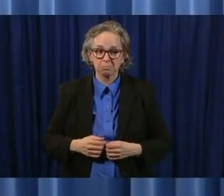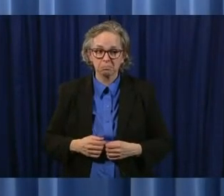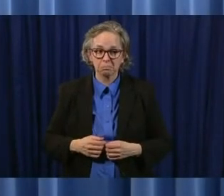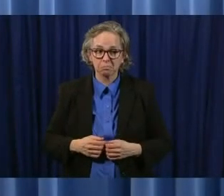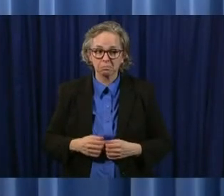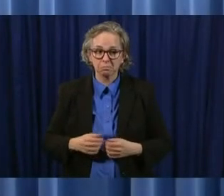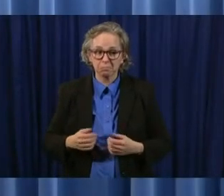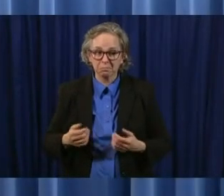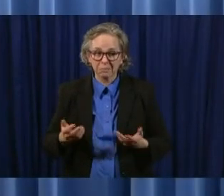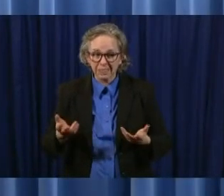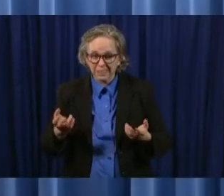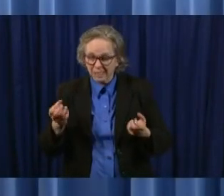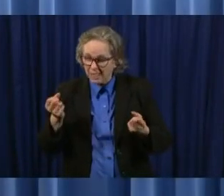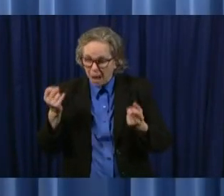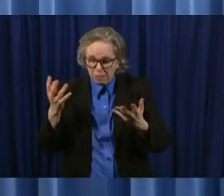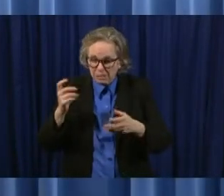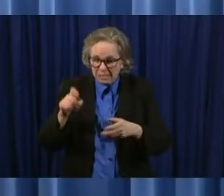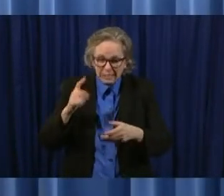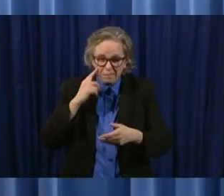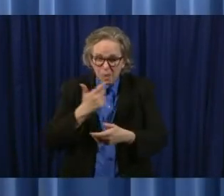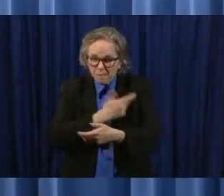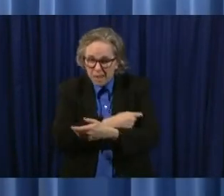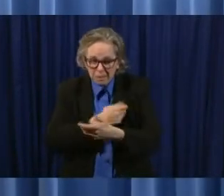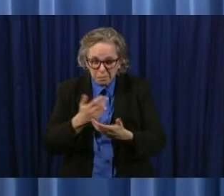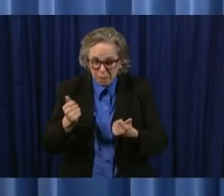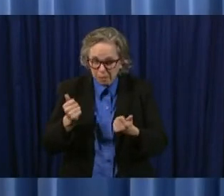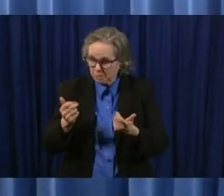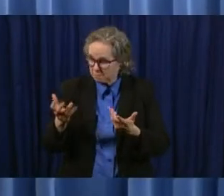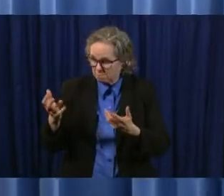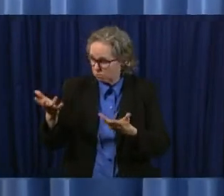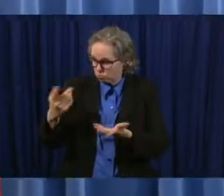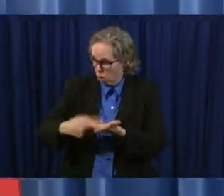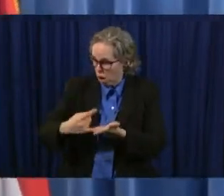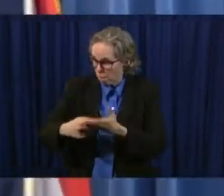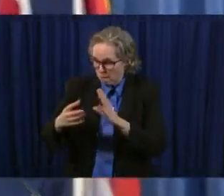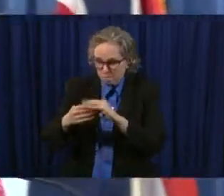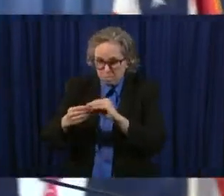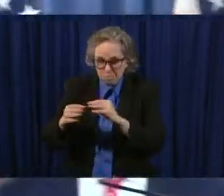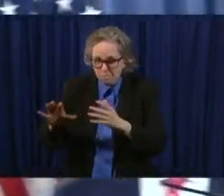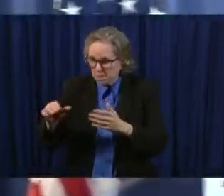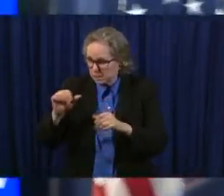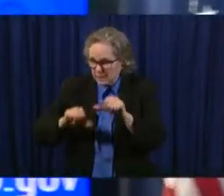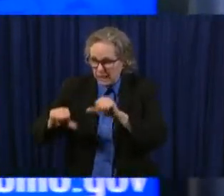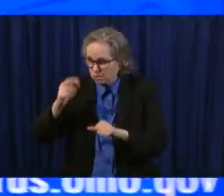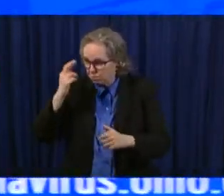and maybe some of the science uh behind all of this